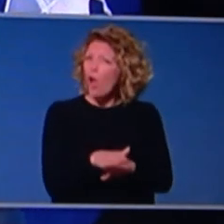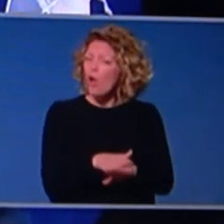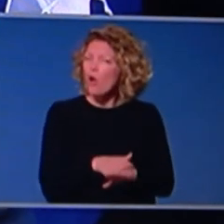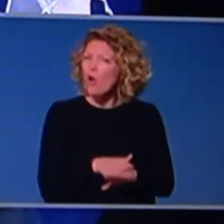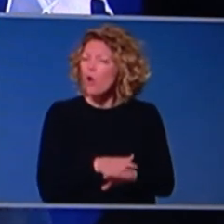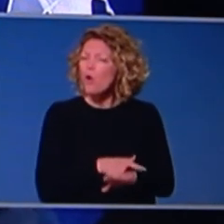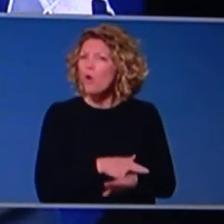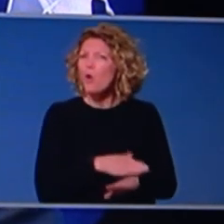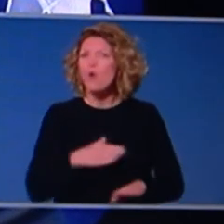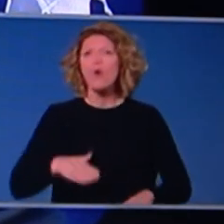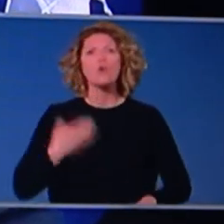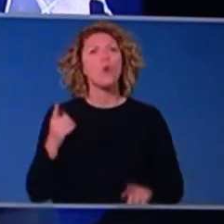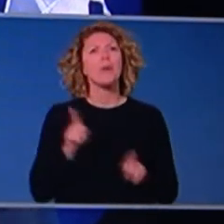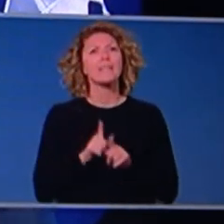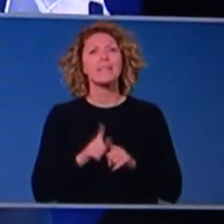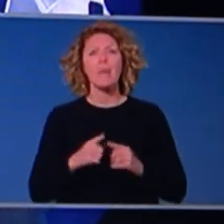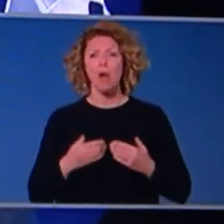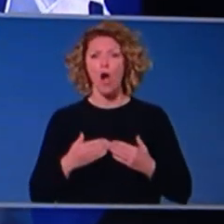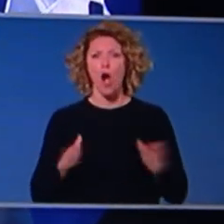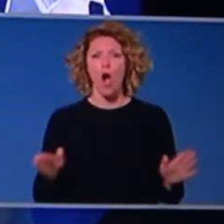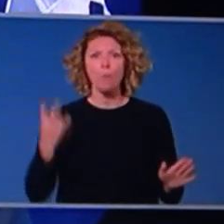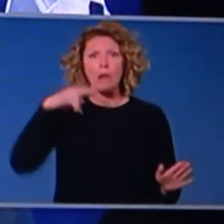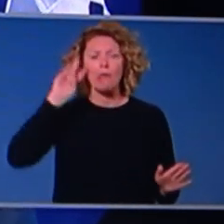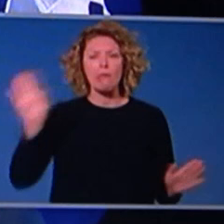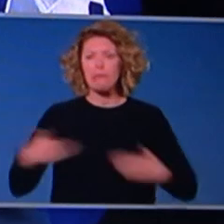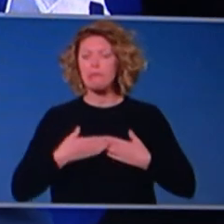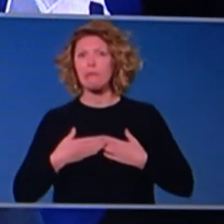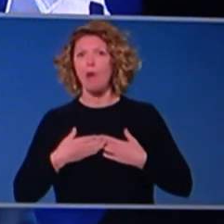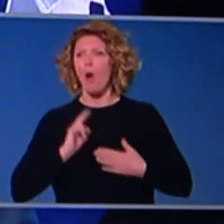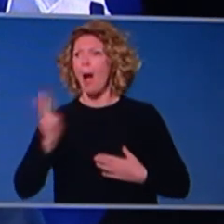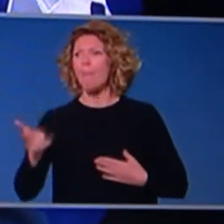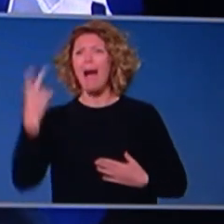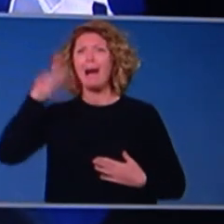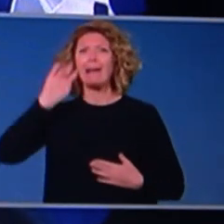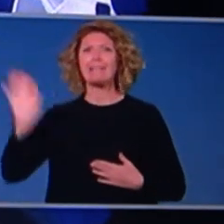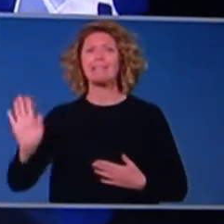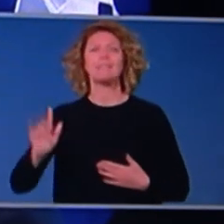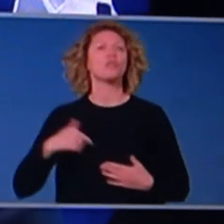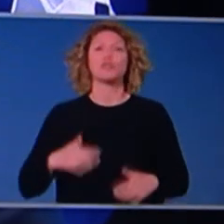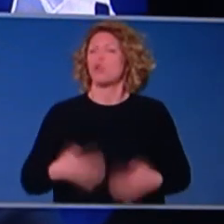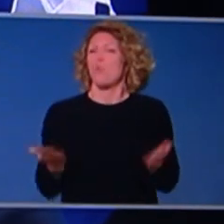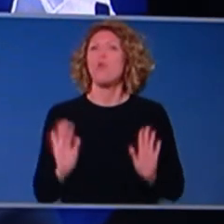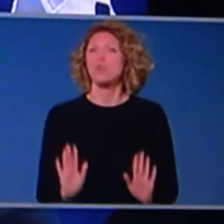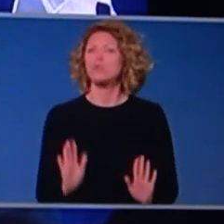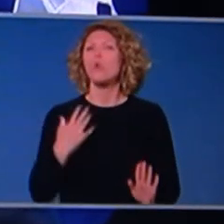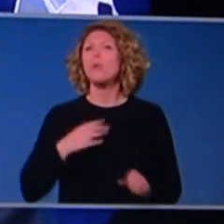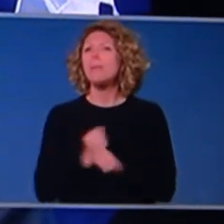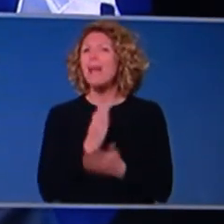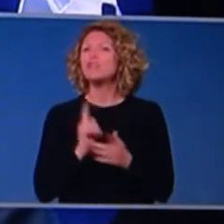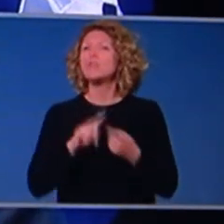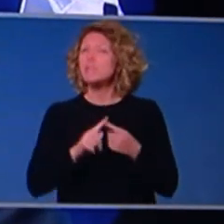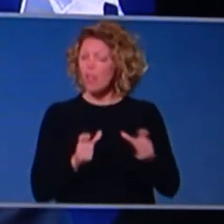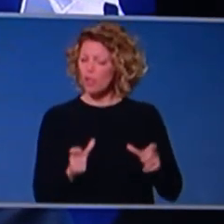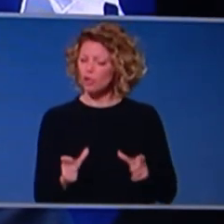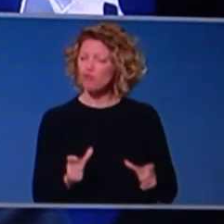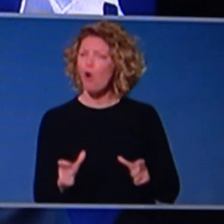up. We don't want to have to go back. We don't want to have to be able to respond to an outbreak that gets well out of control. And that's why these protections are